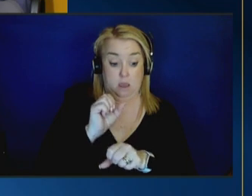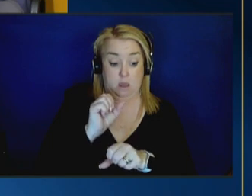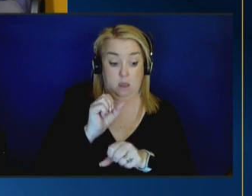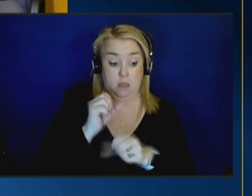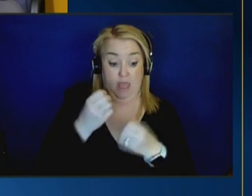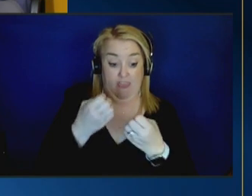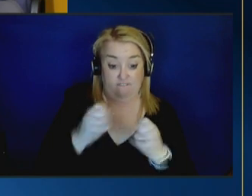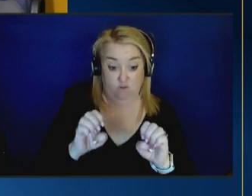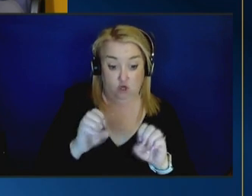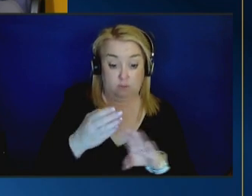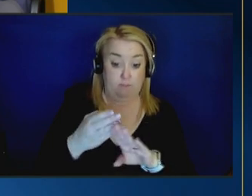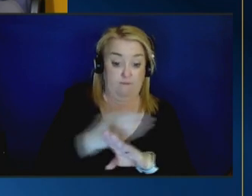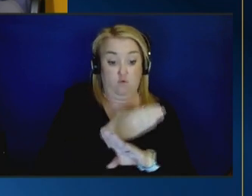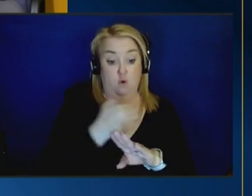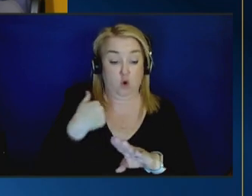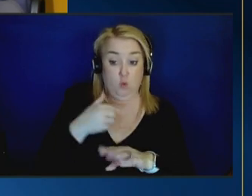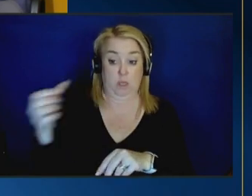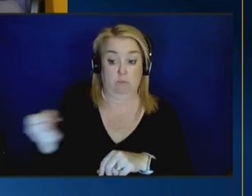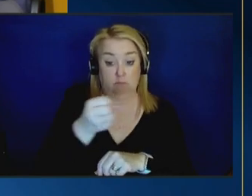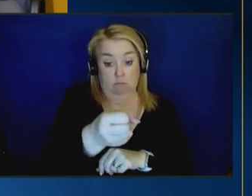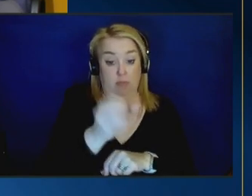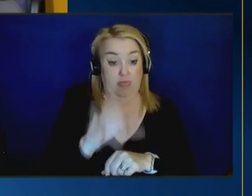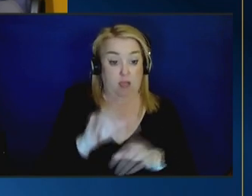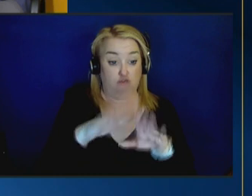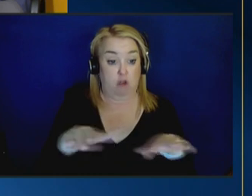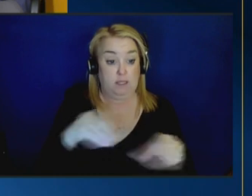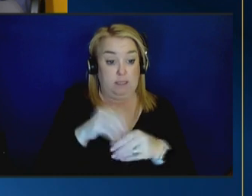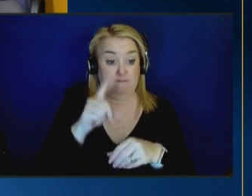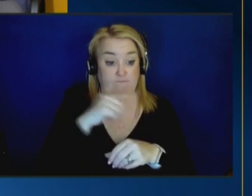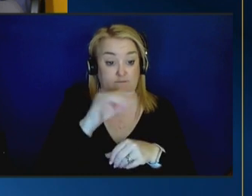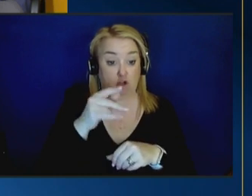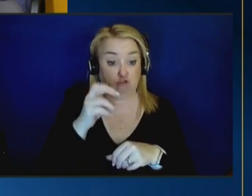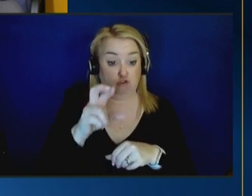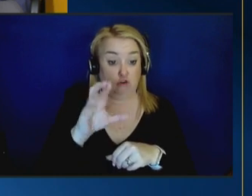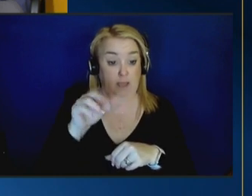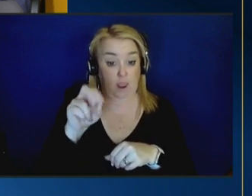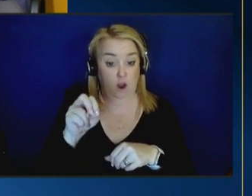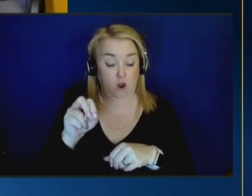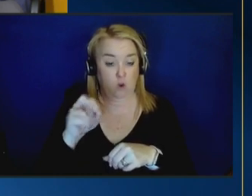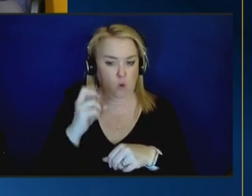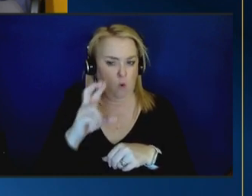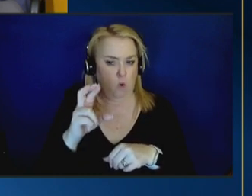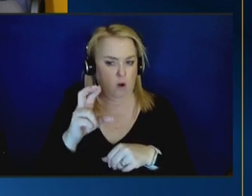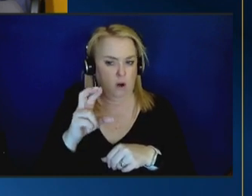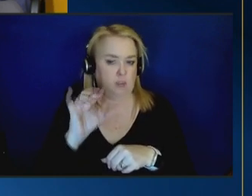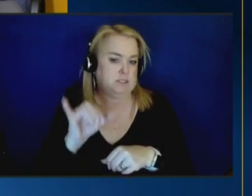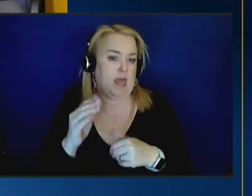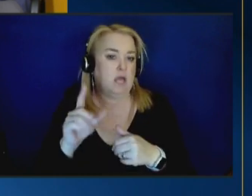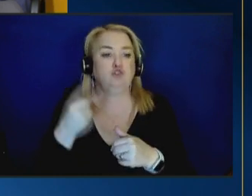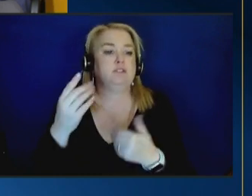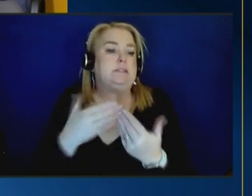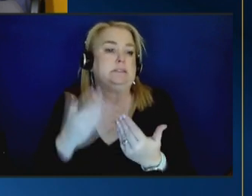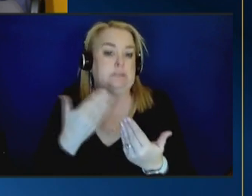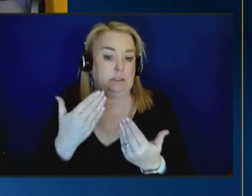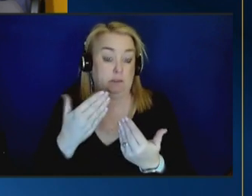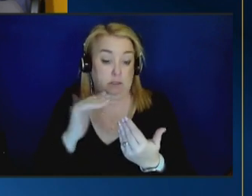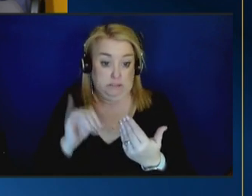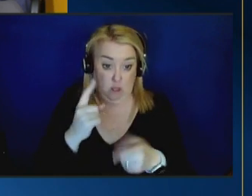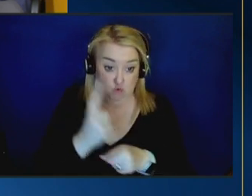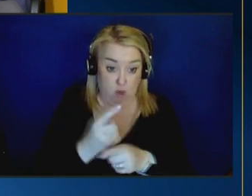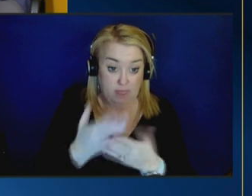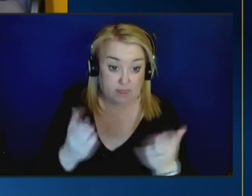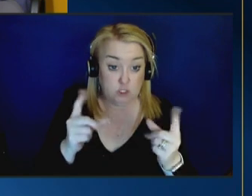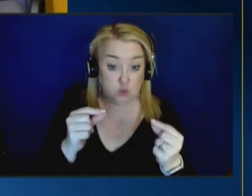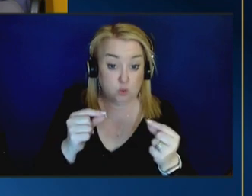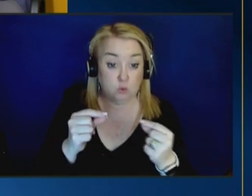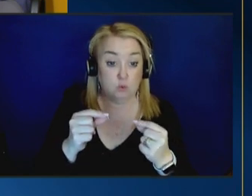before or we did or we were thinking oh guess what it's the easiest thing to do we know how to remove kids the question is is that the right thing to do could we